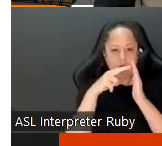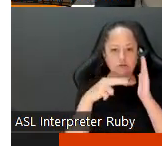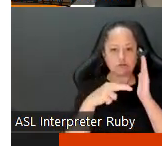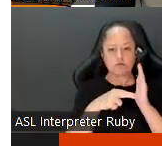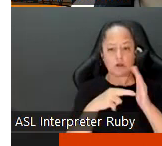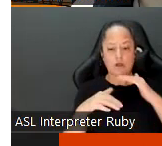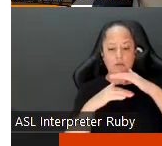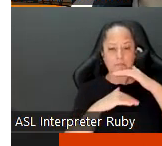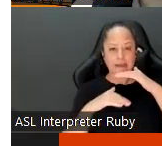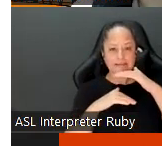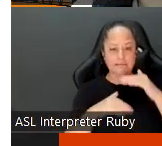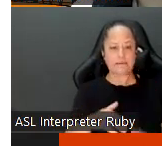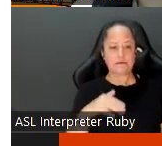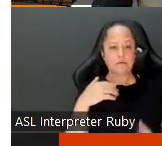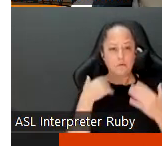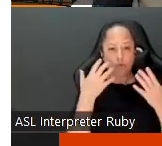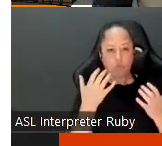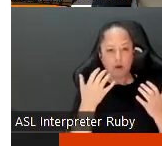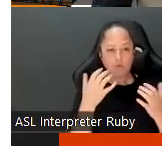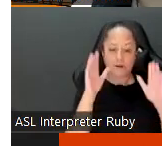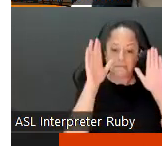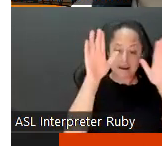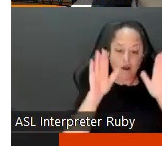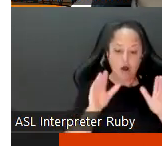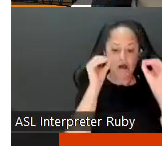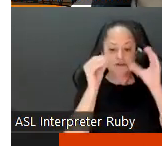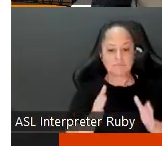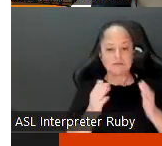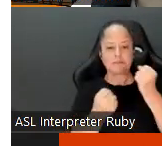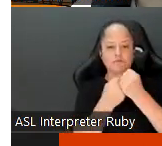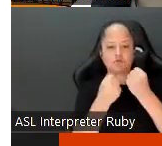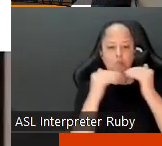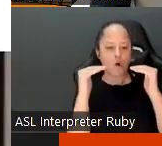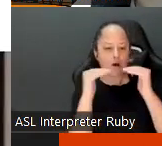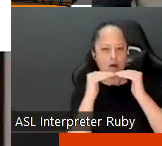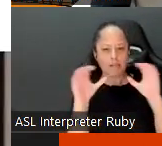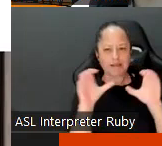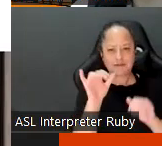basically we want to be awesome teachers and support our colleagues in doing so